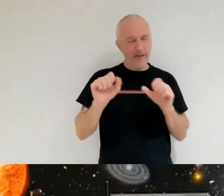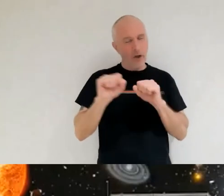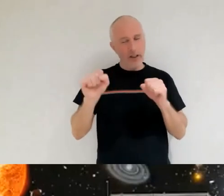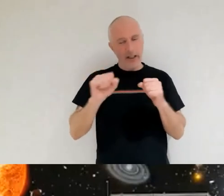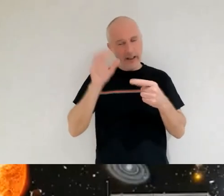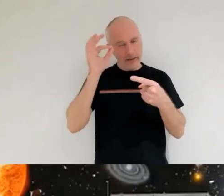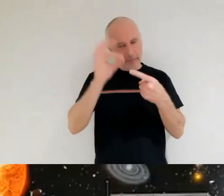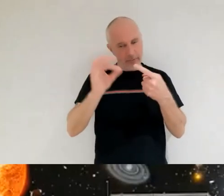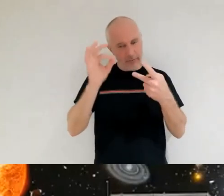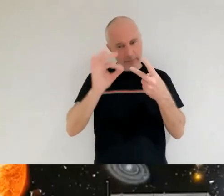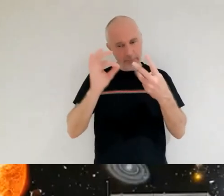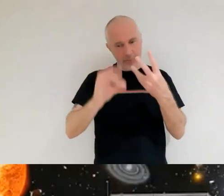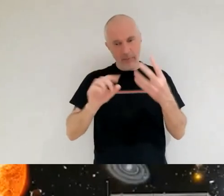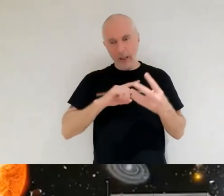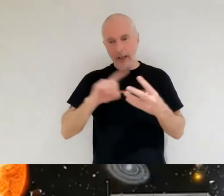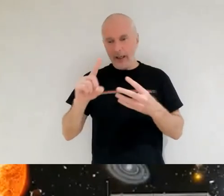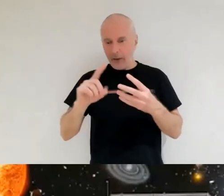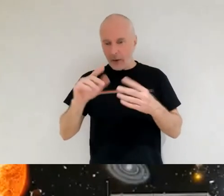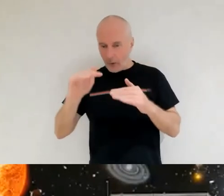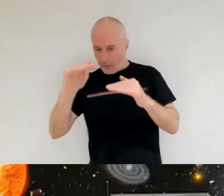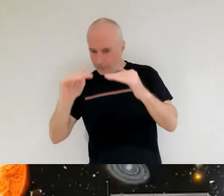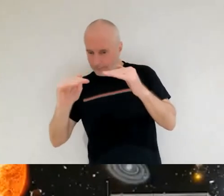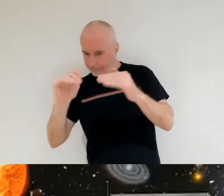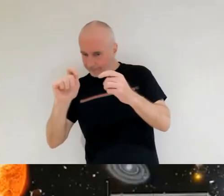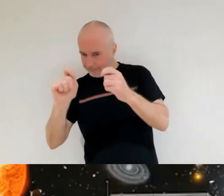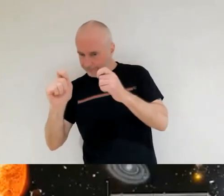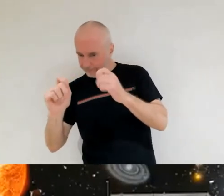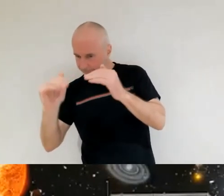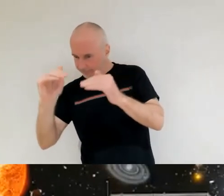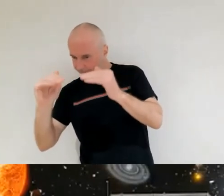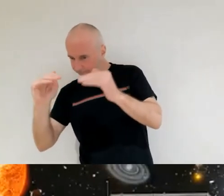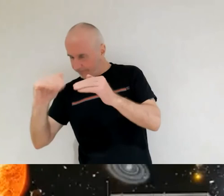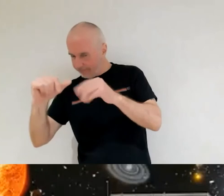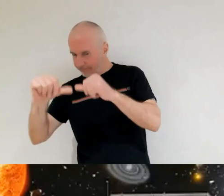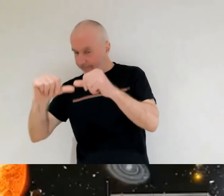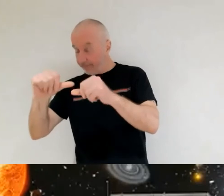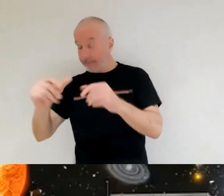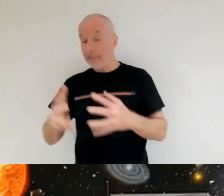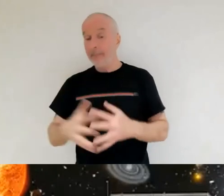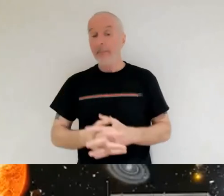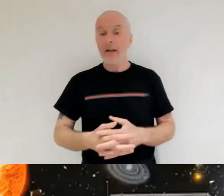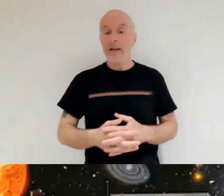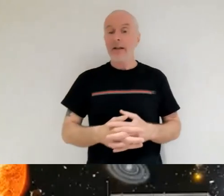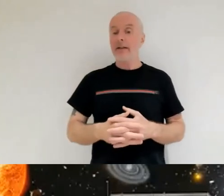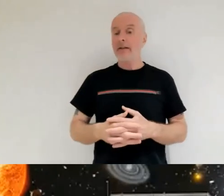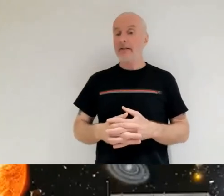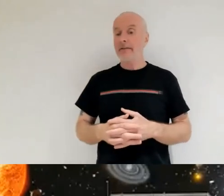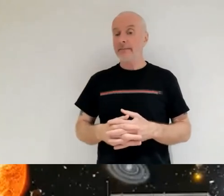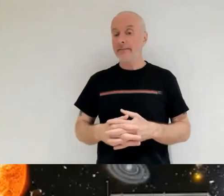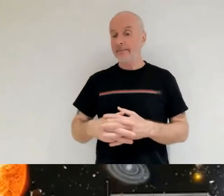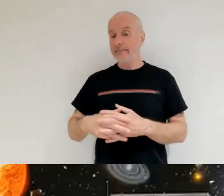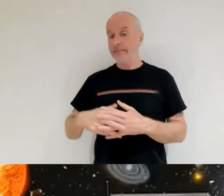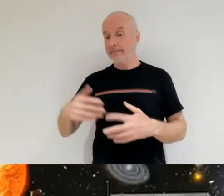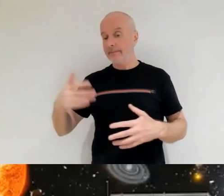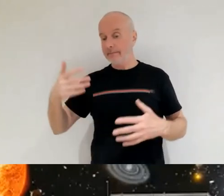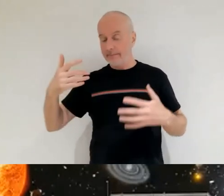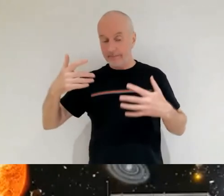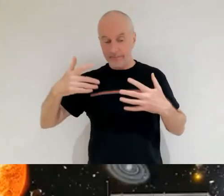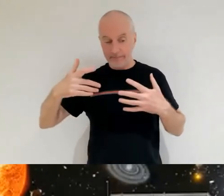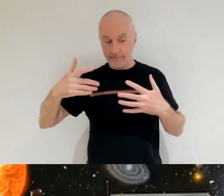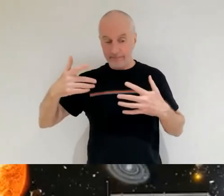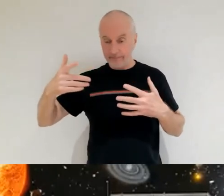going through this calibration process in terms of how long this data is going to take to be analyzed